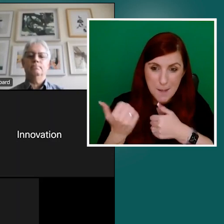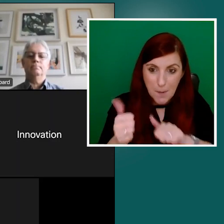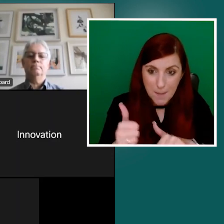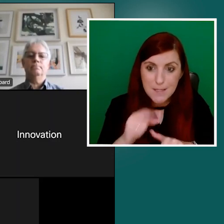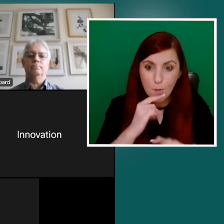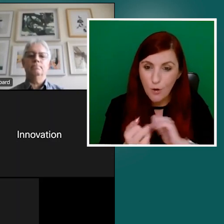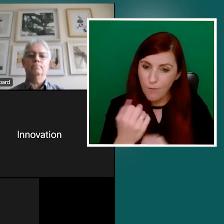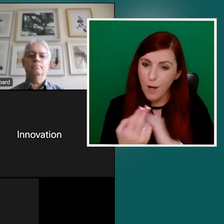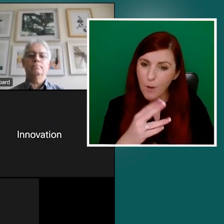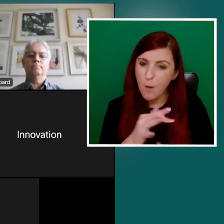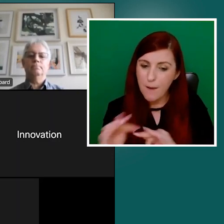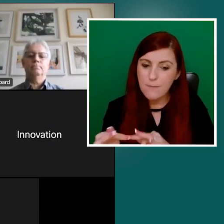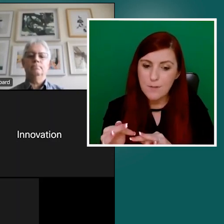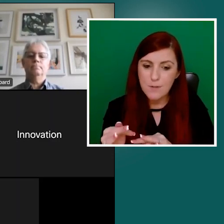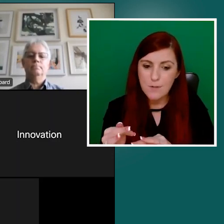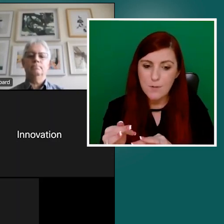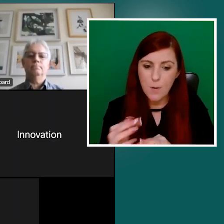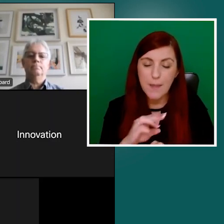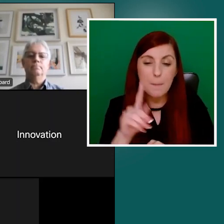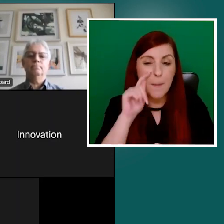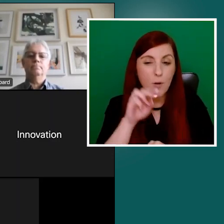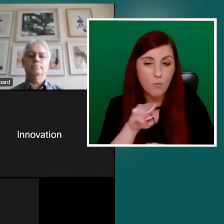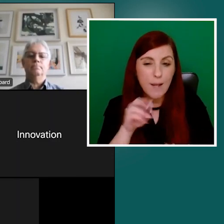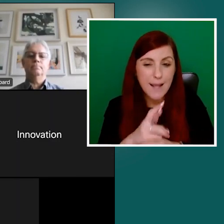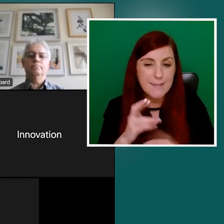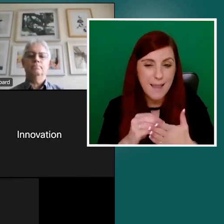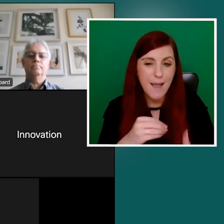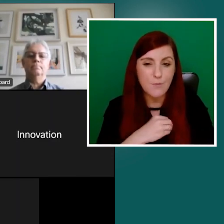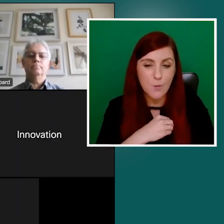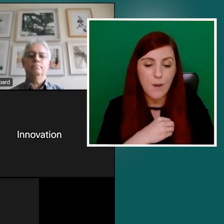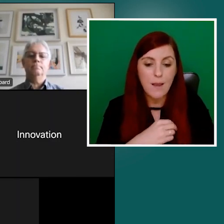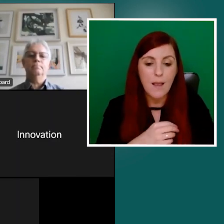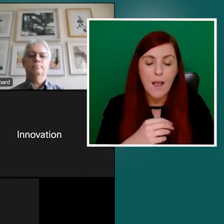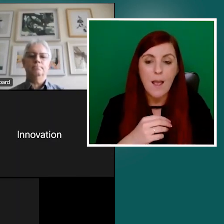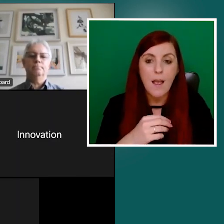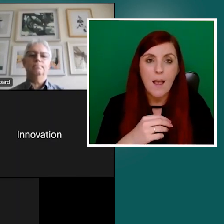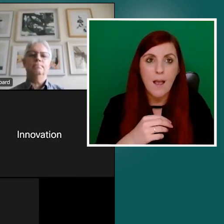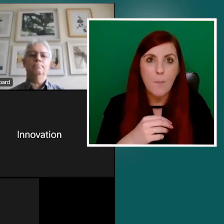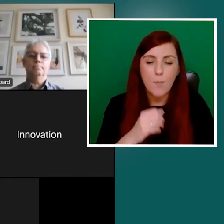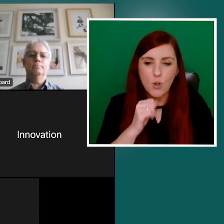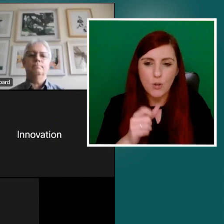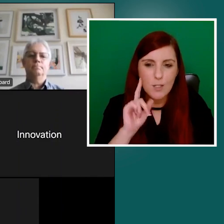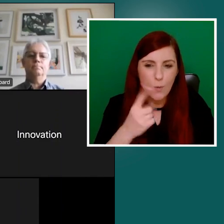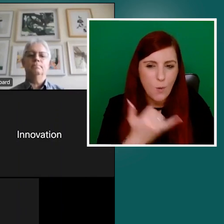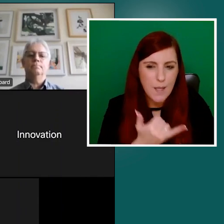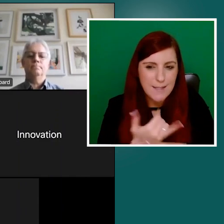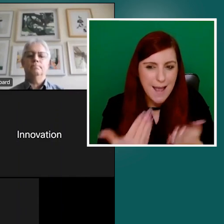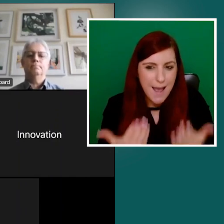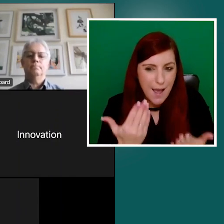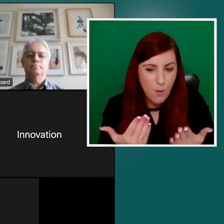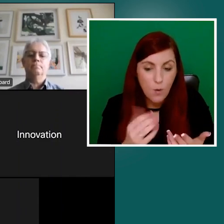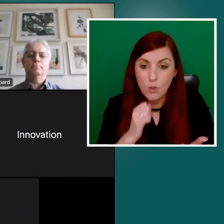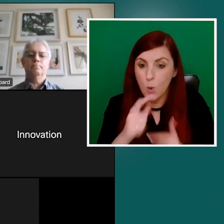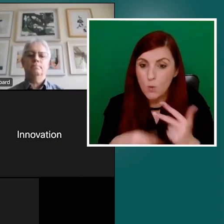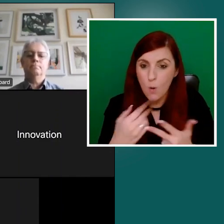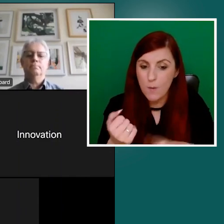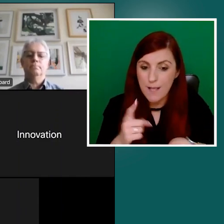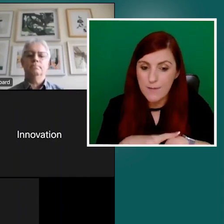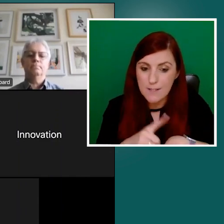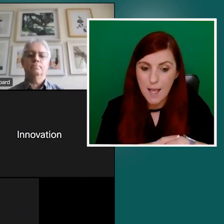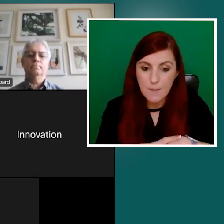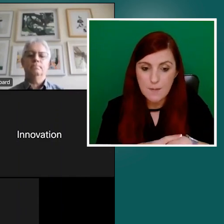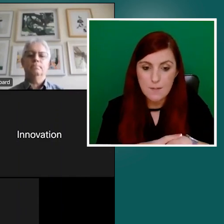not necessarily sure how, they don't necessarily have the time. And it, it's either through the work that we would do, the NDA, there's a range, you know,